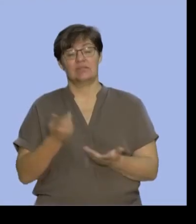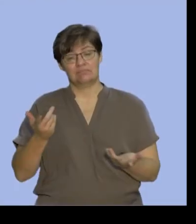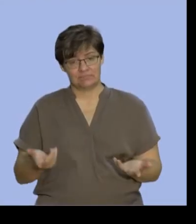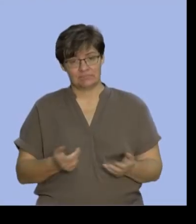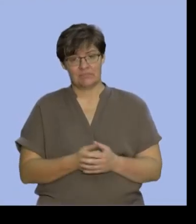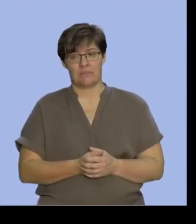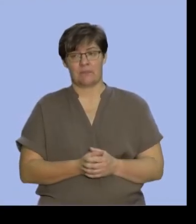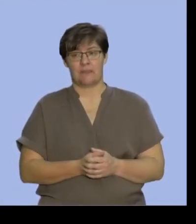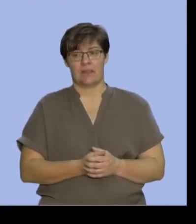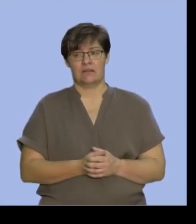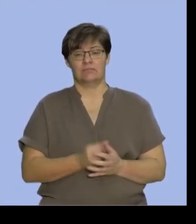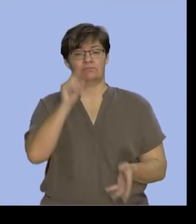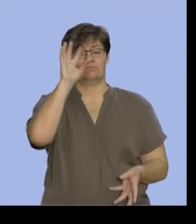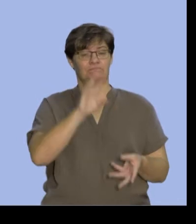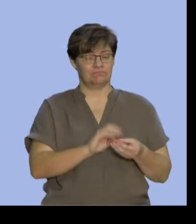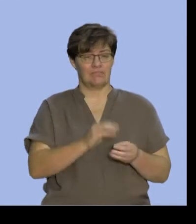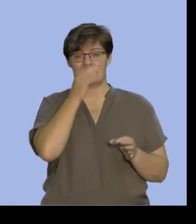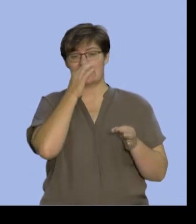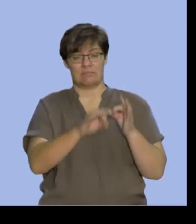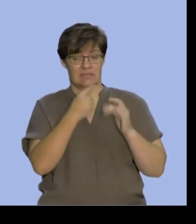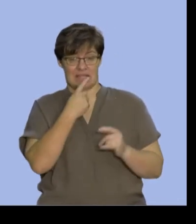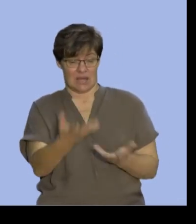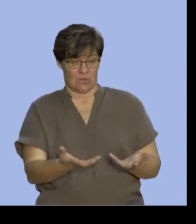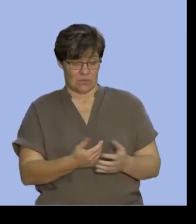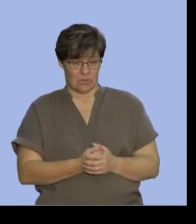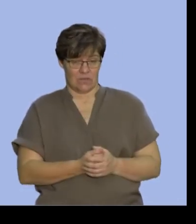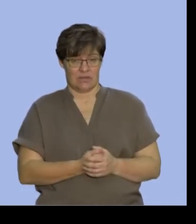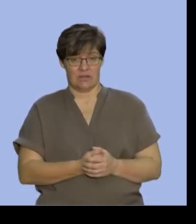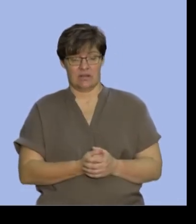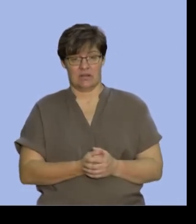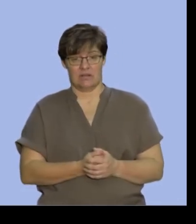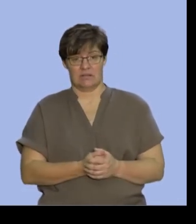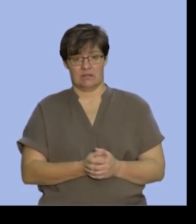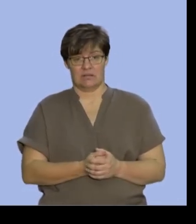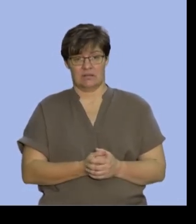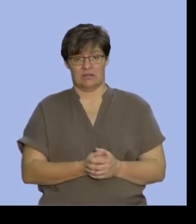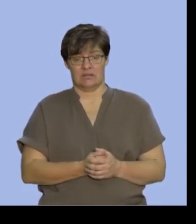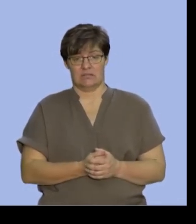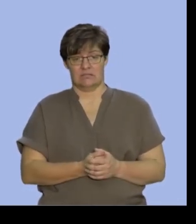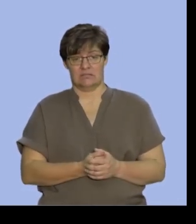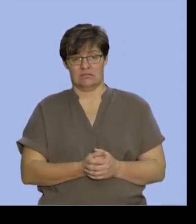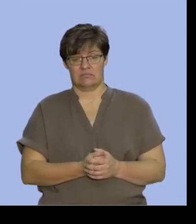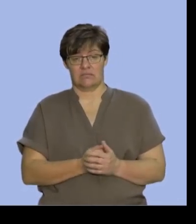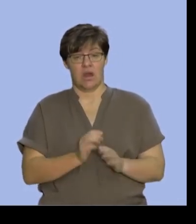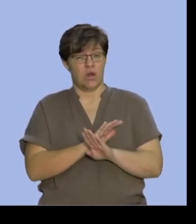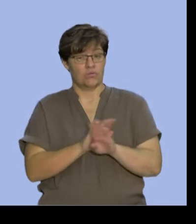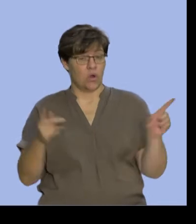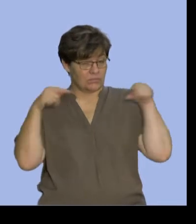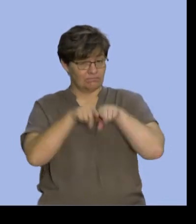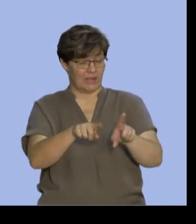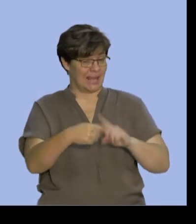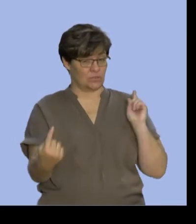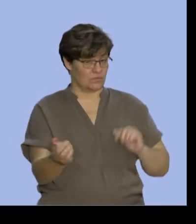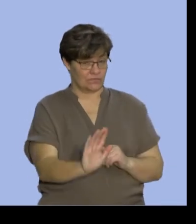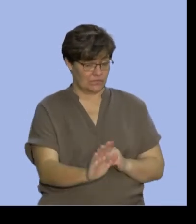events. And we summarize them very simply as follows. That, again, they're not mutually exclusive. There